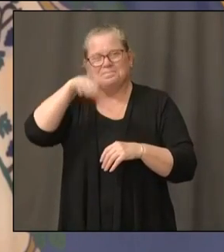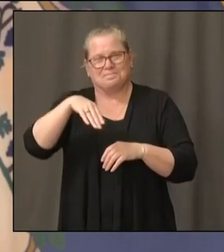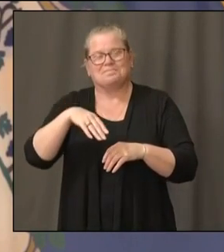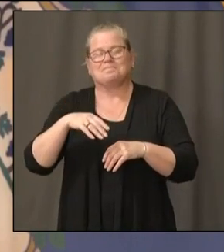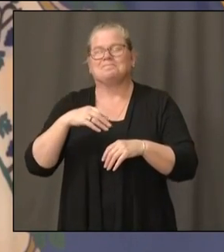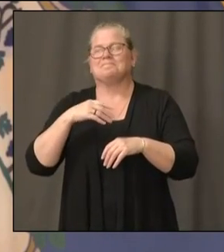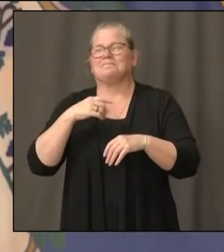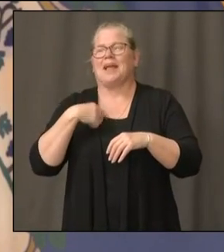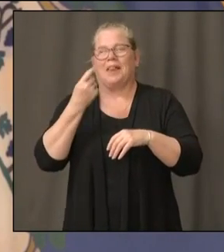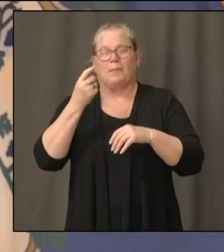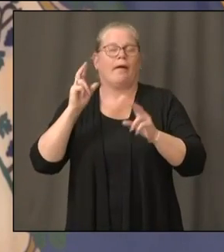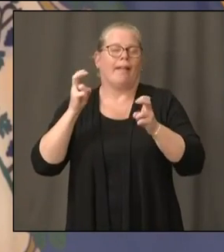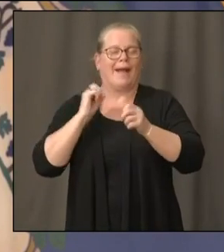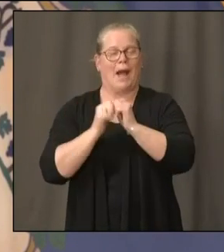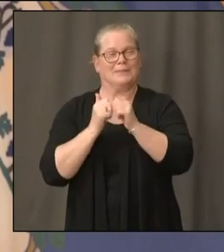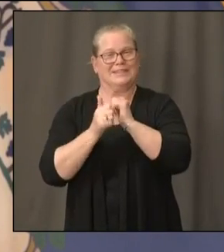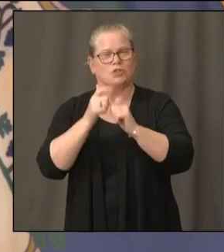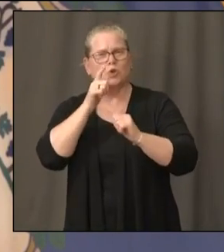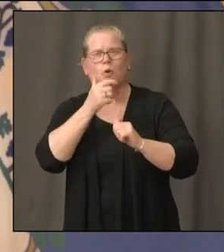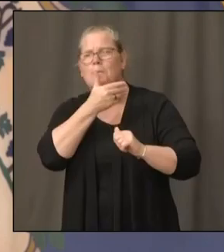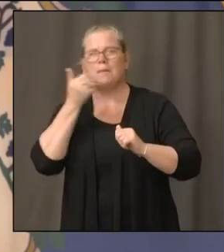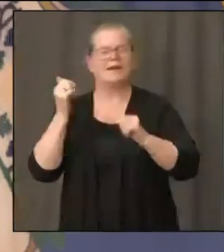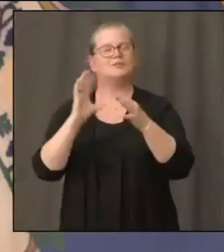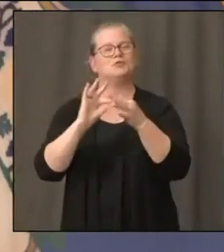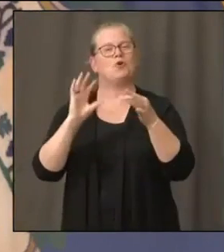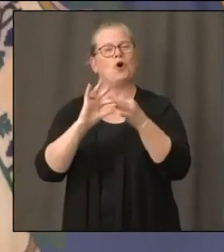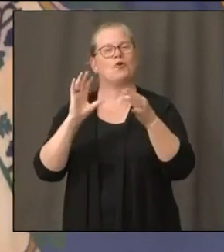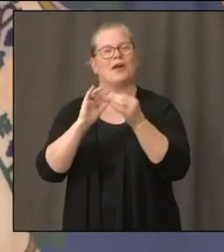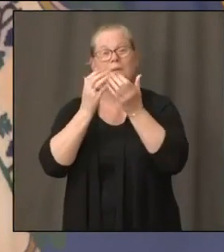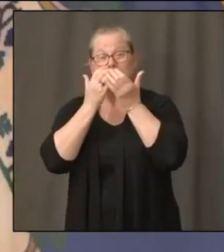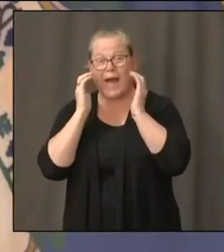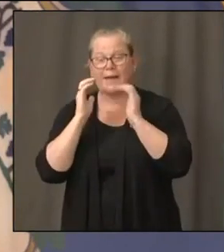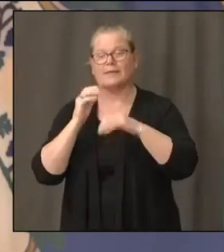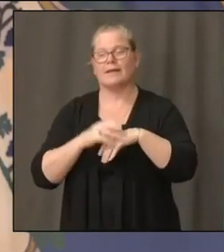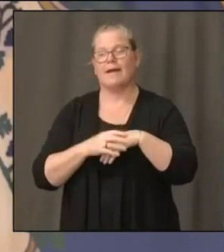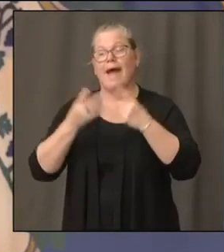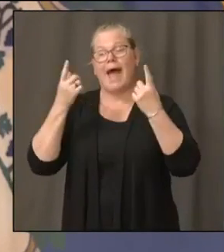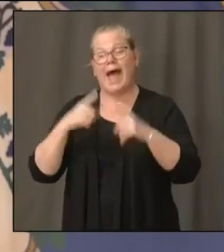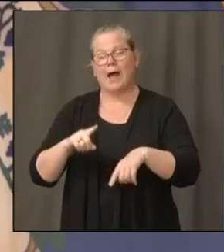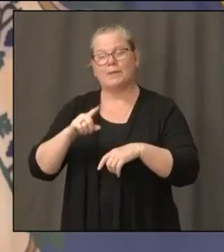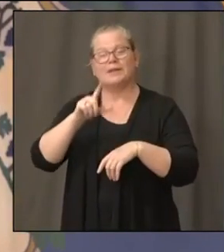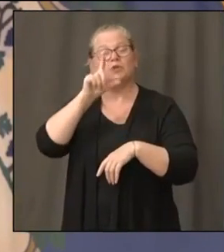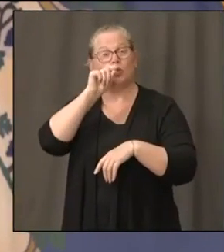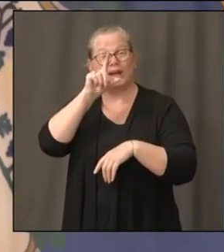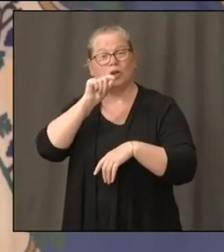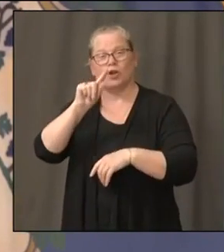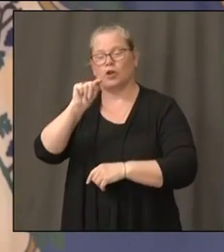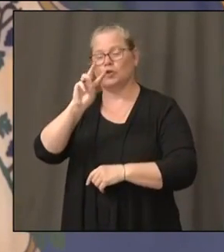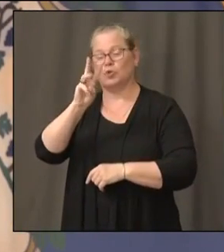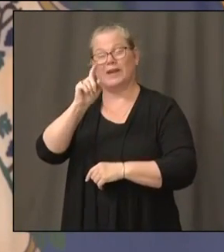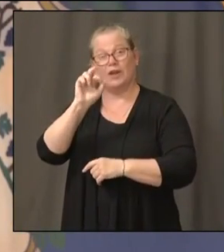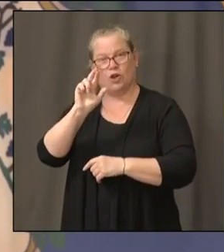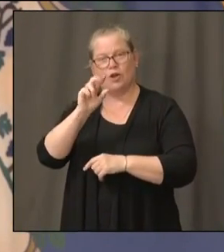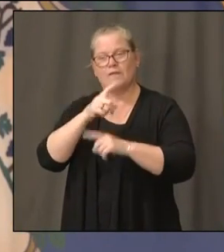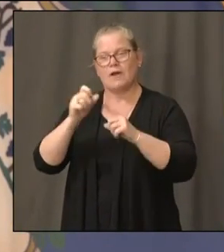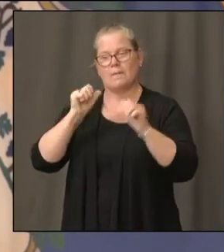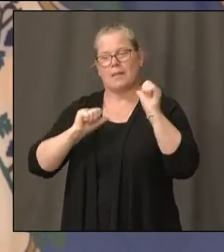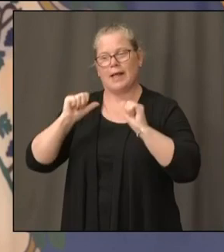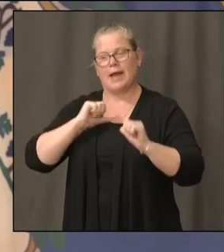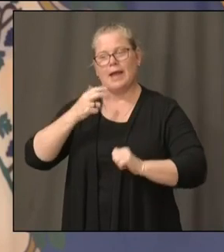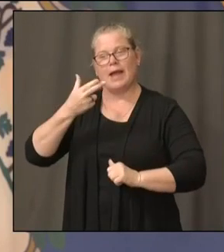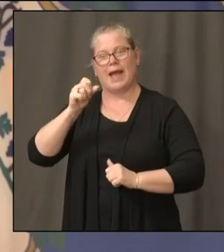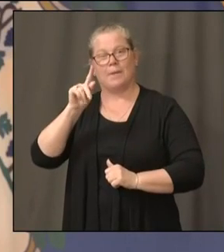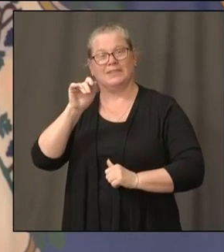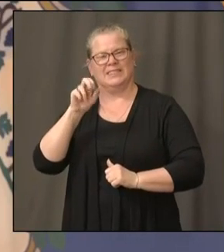mask. On our Twitter account, we have our friends from the play Hamilton who submitted their effort. And here's Stu Leonard,